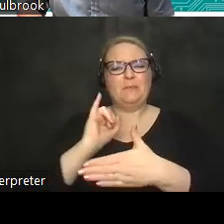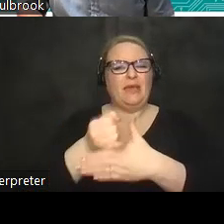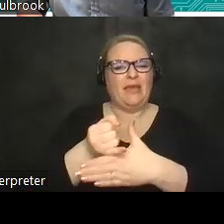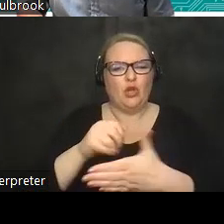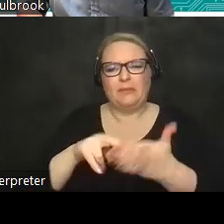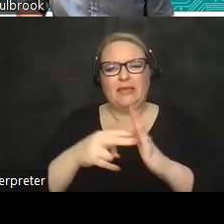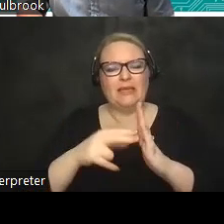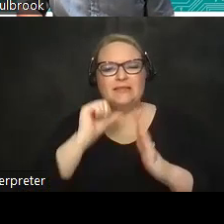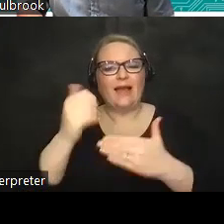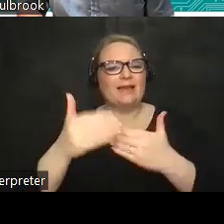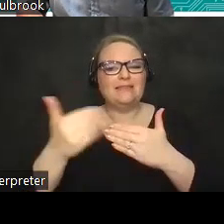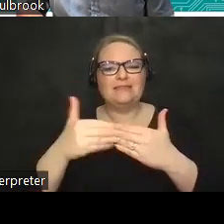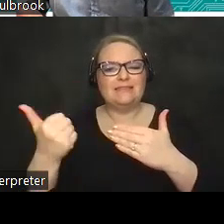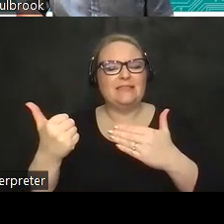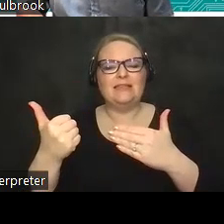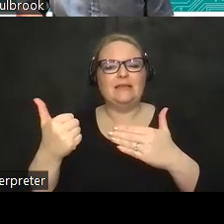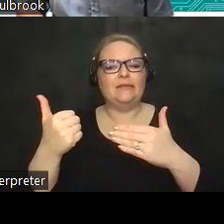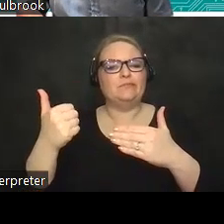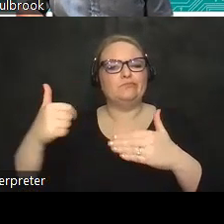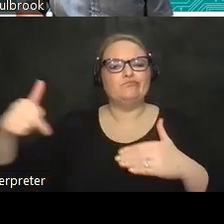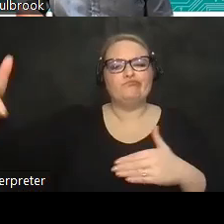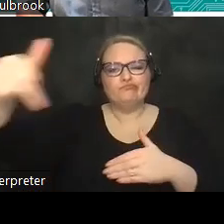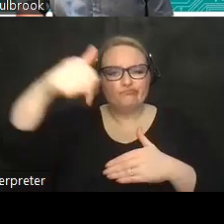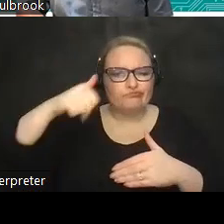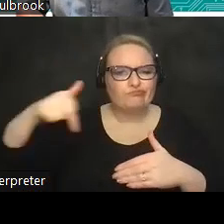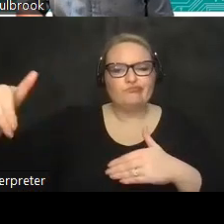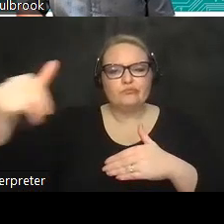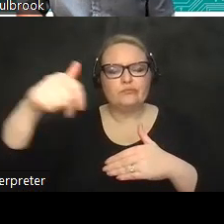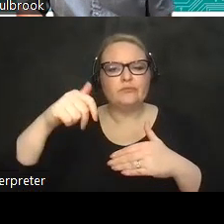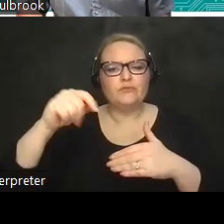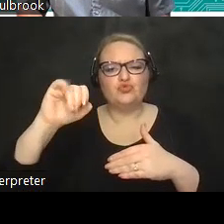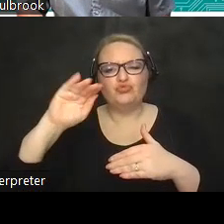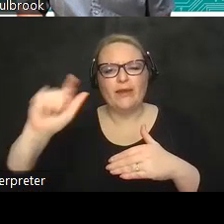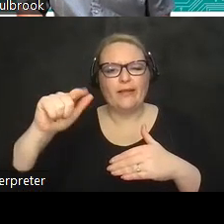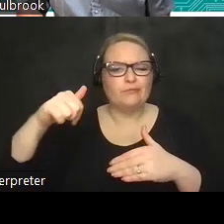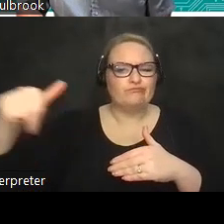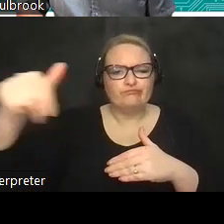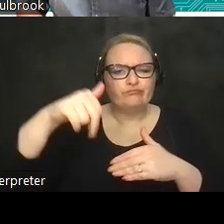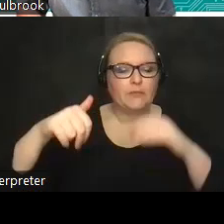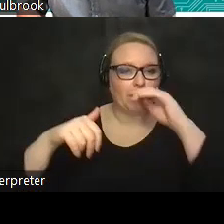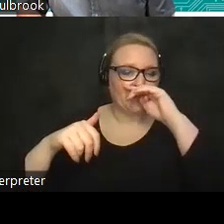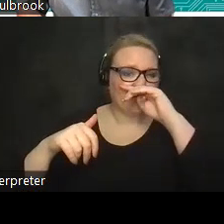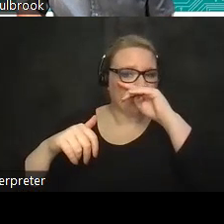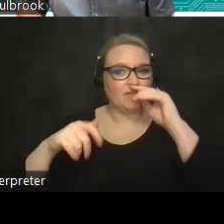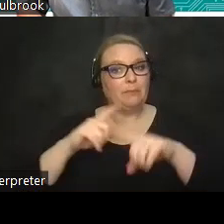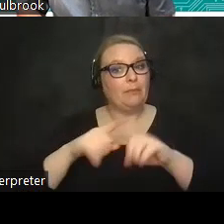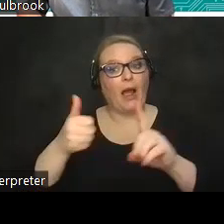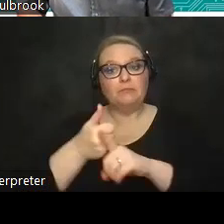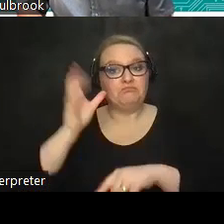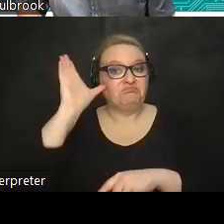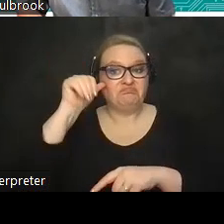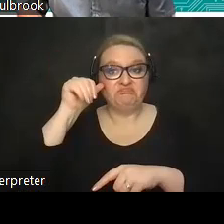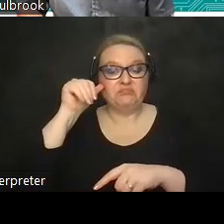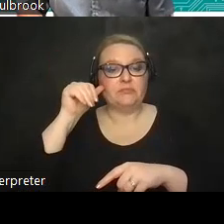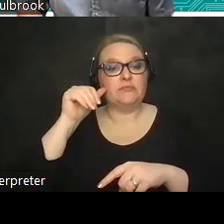easy for him to be out and about uh on a trail but he was adamant that the thing